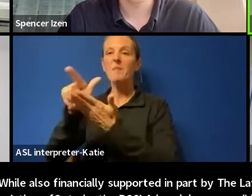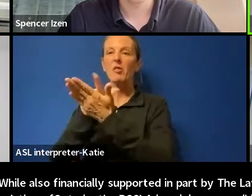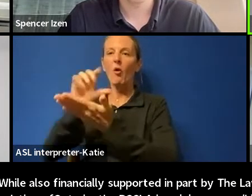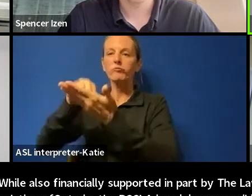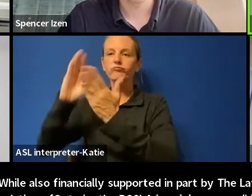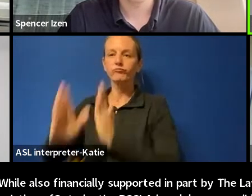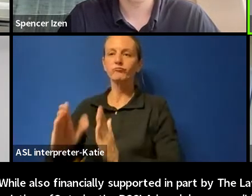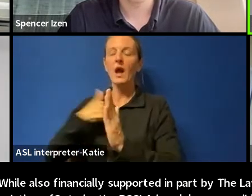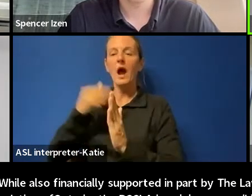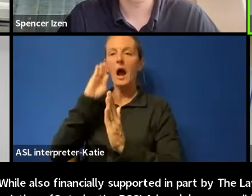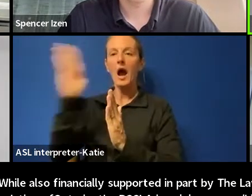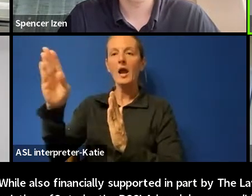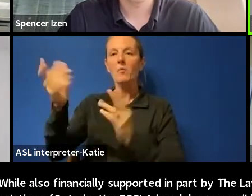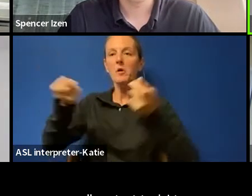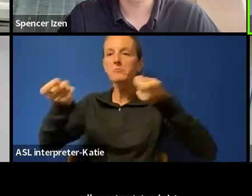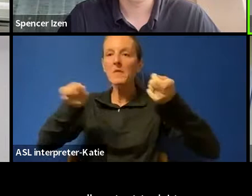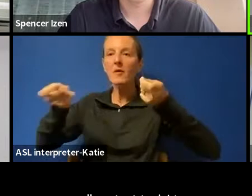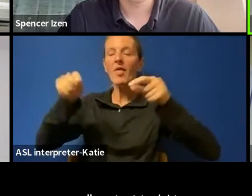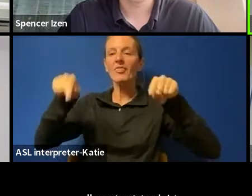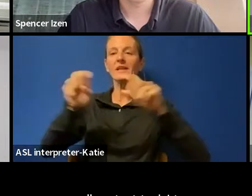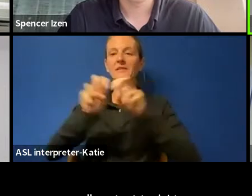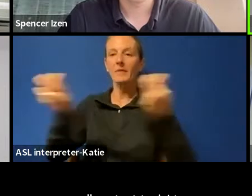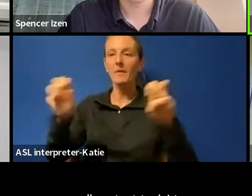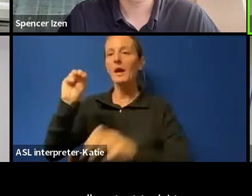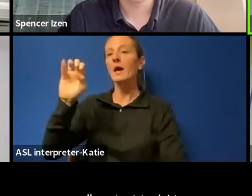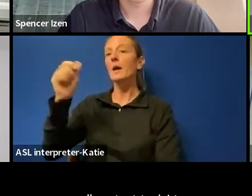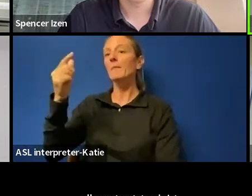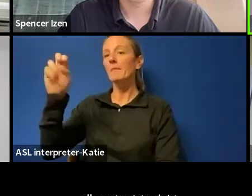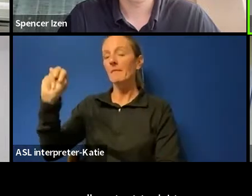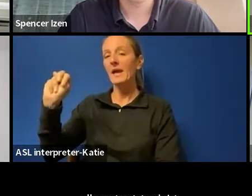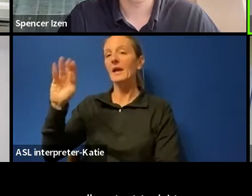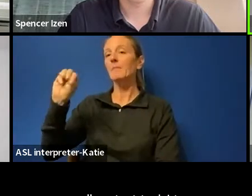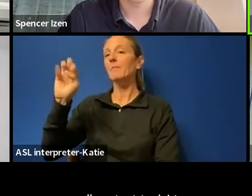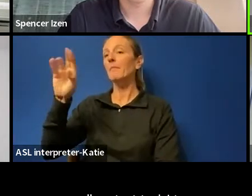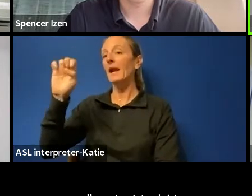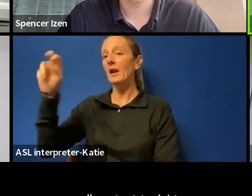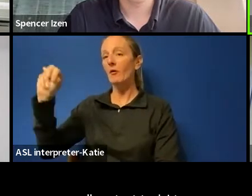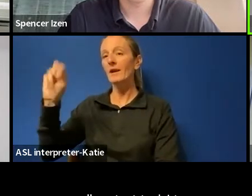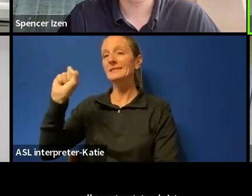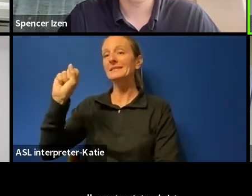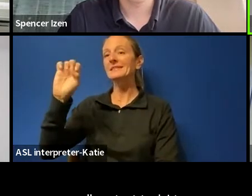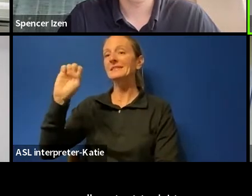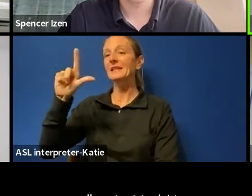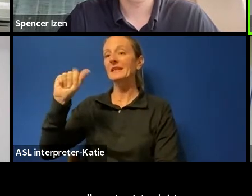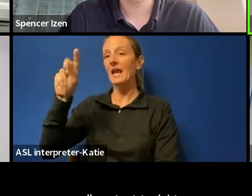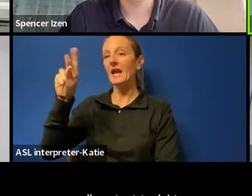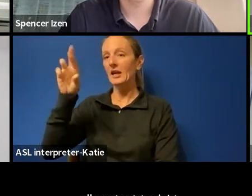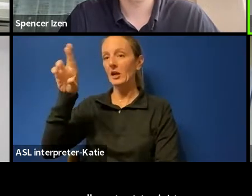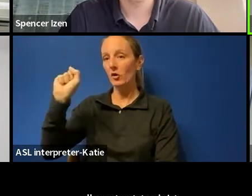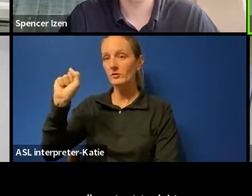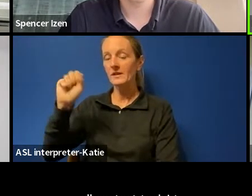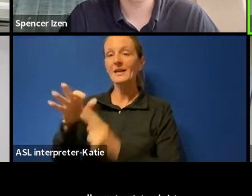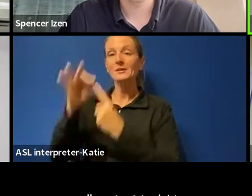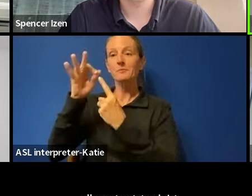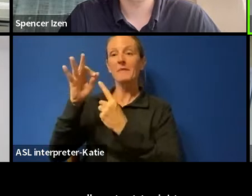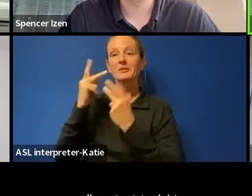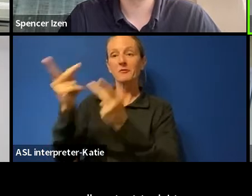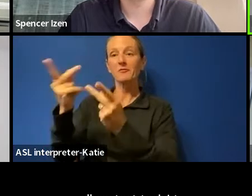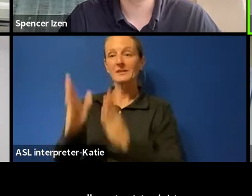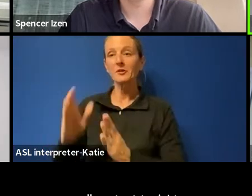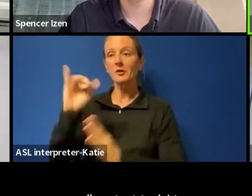with BCCLA lawyers Megan McDermott and Marissa Landers, as well as special guests Spencer Eisen and Jessica Kim,